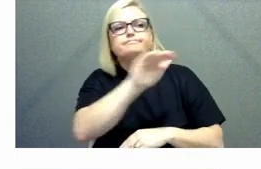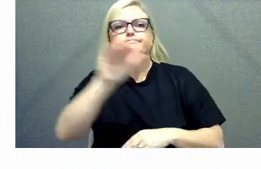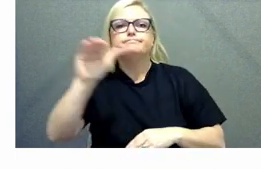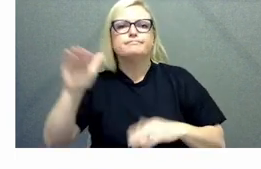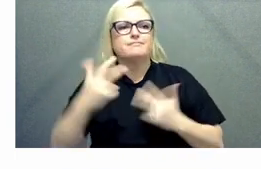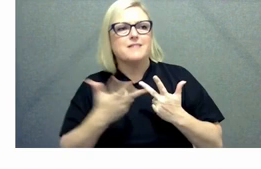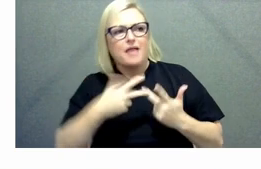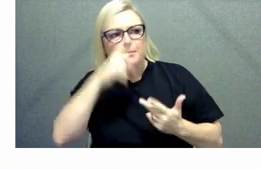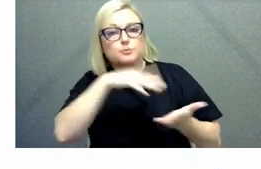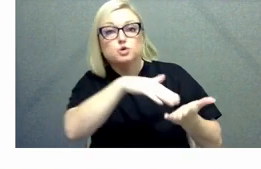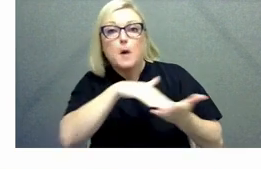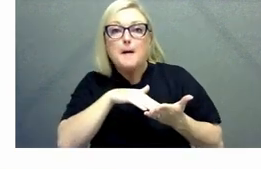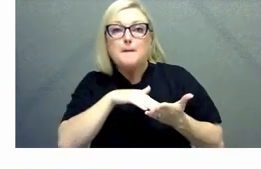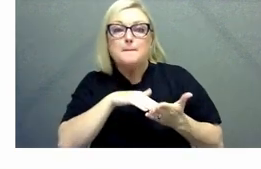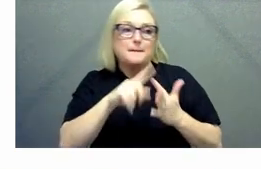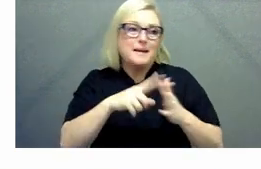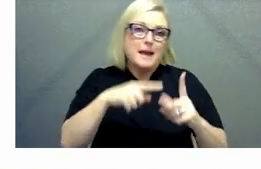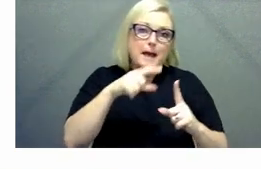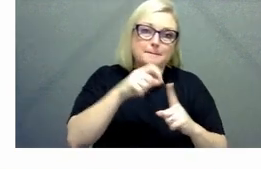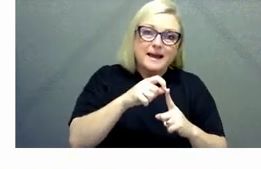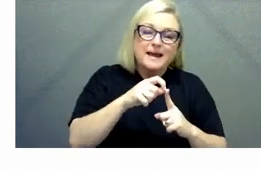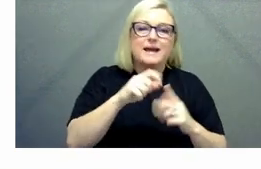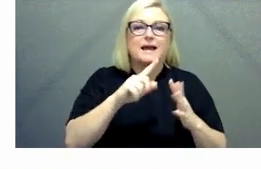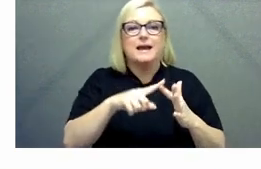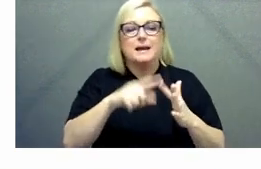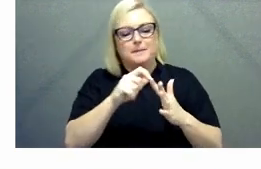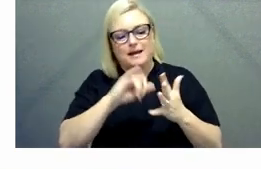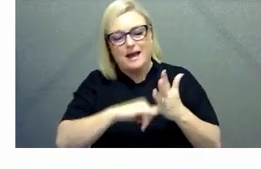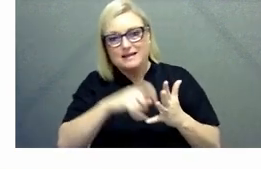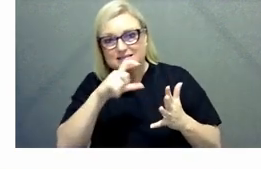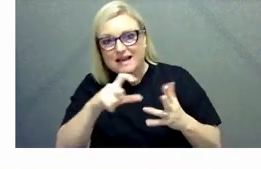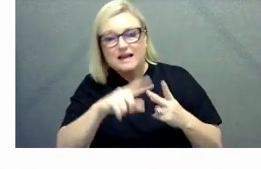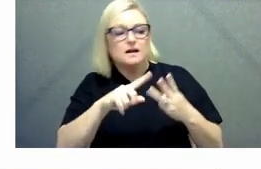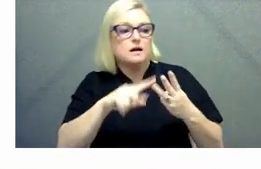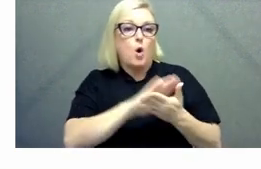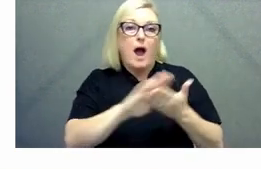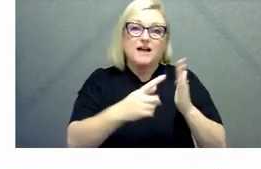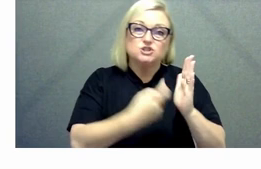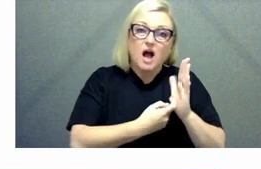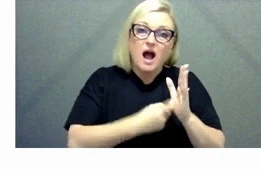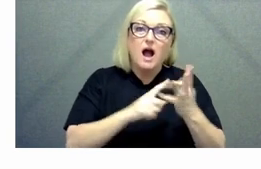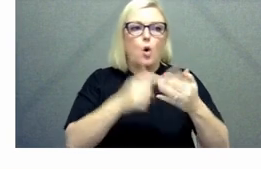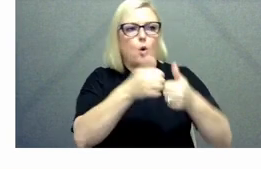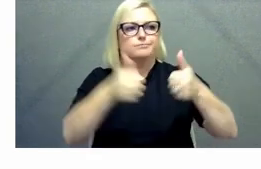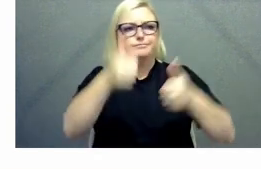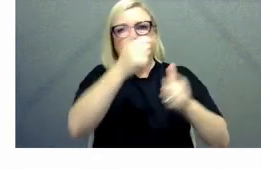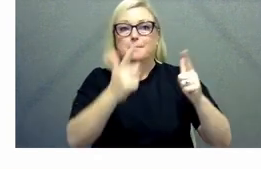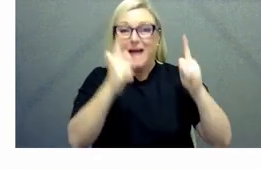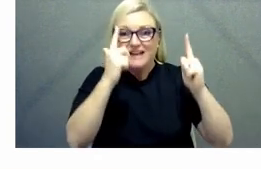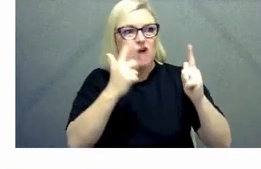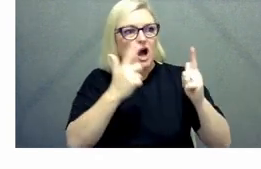setups and there's eaps and the apsc and you can talk to your manager or hr etc but acknowledge and where they